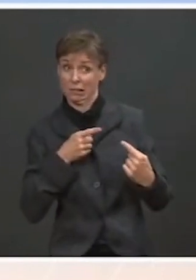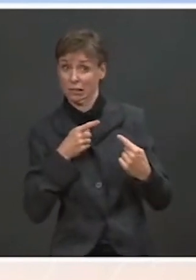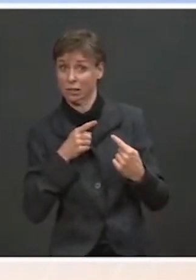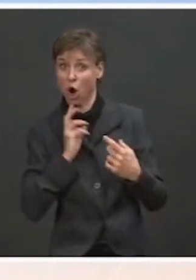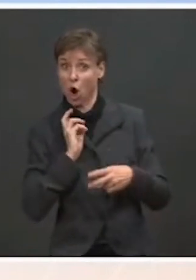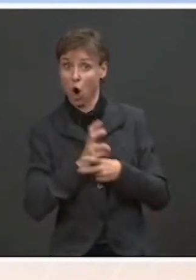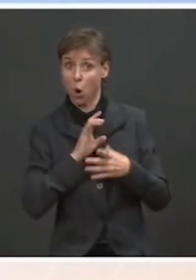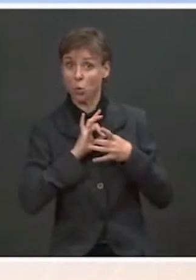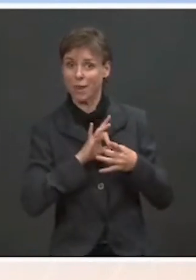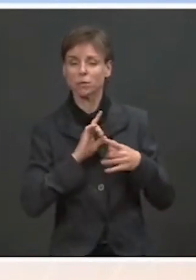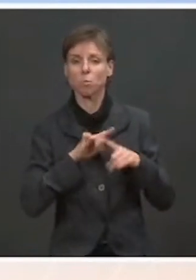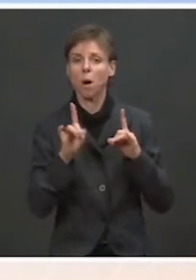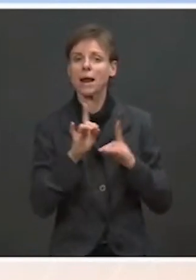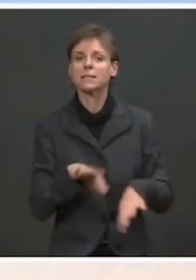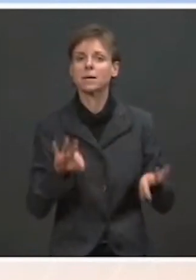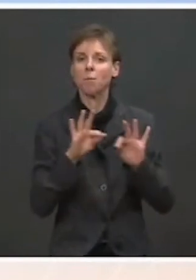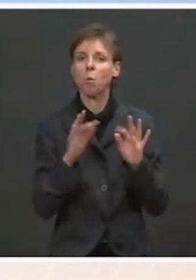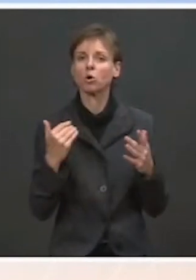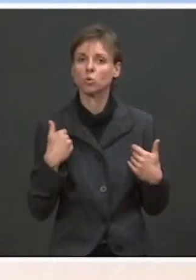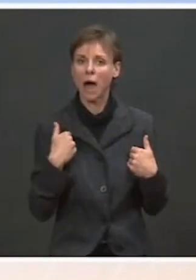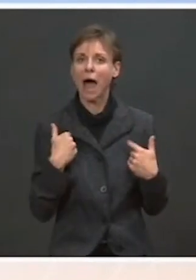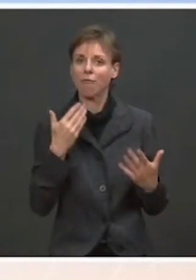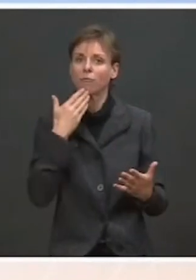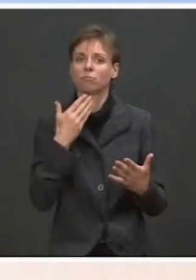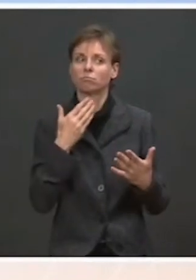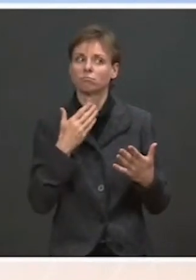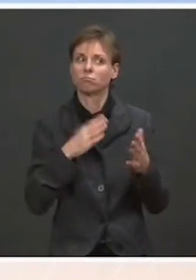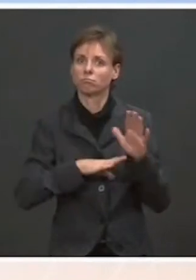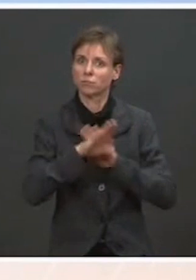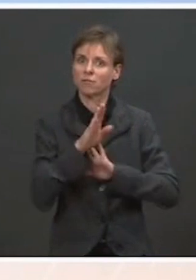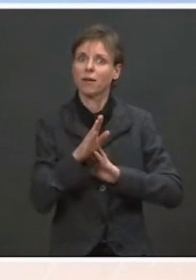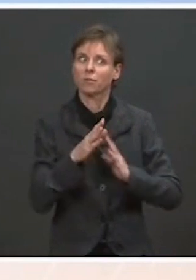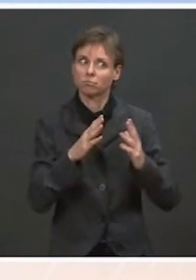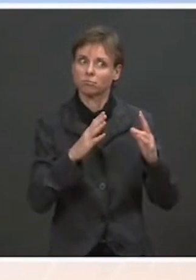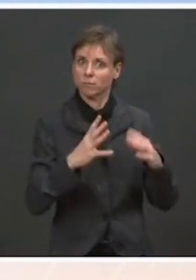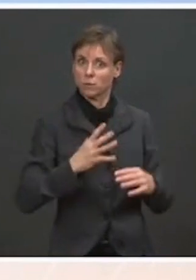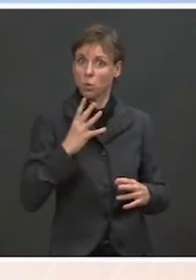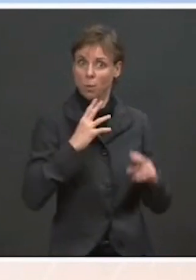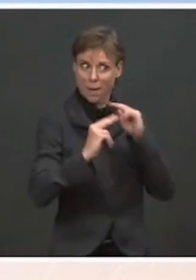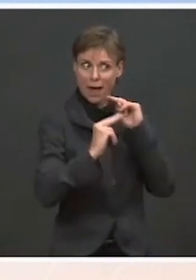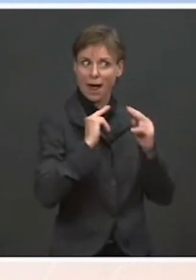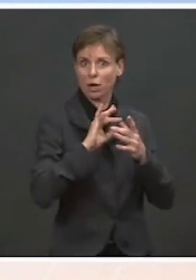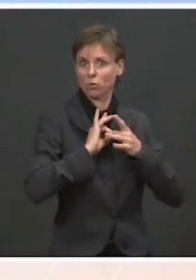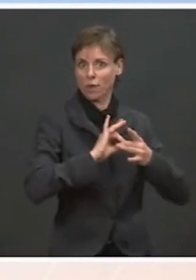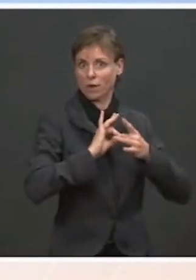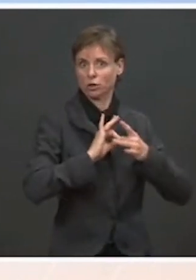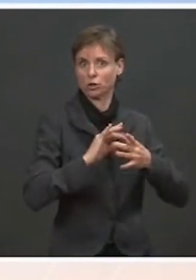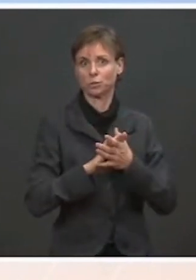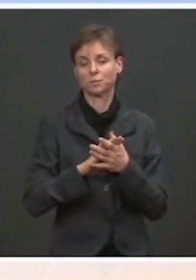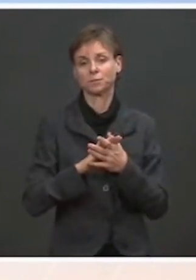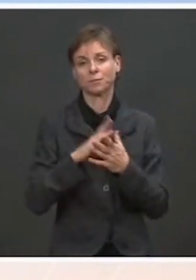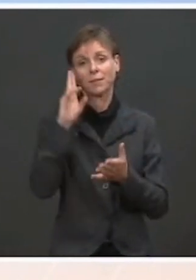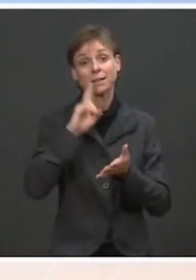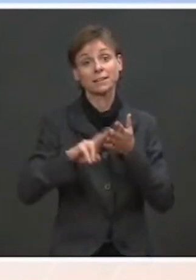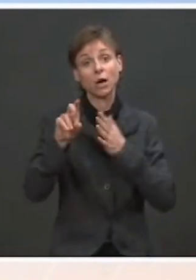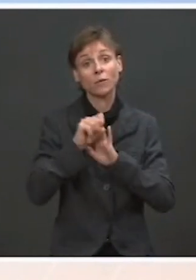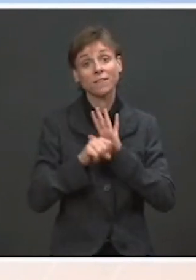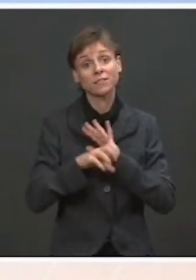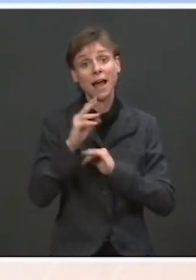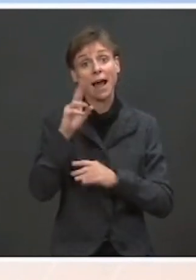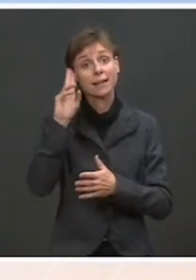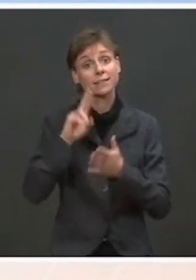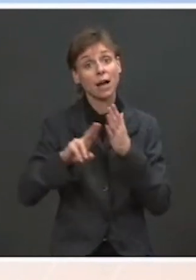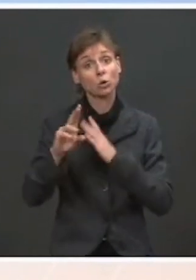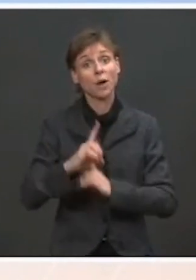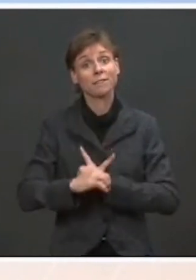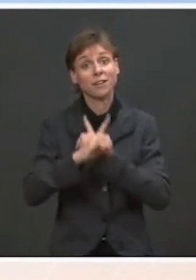that strategy. MS. so the Secretary of State, the Secretary of Defense, were also just recently in South Korea meeting also with